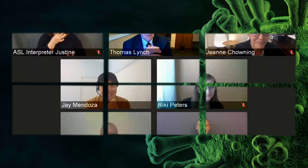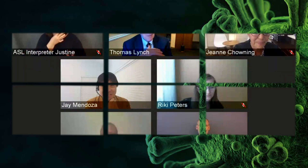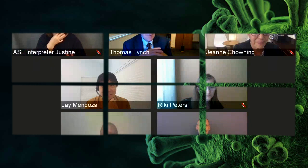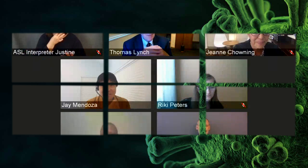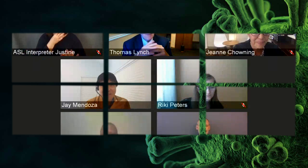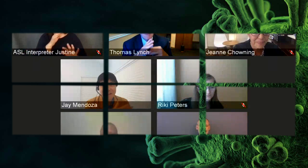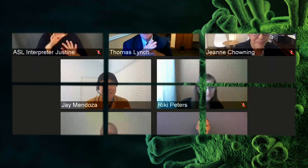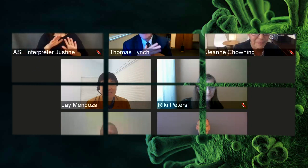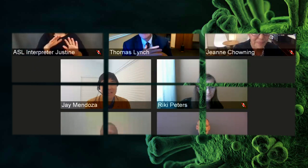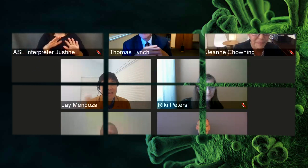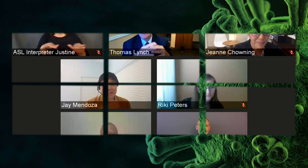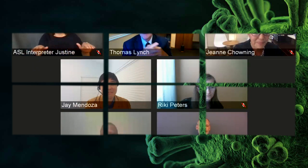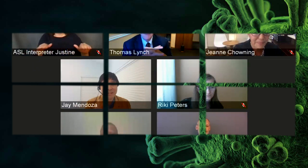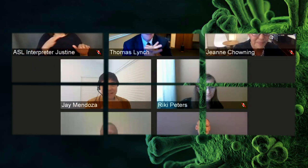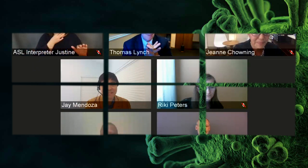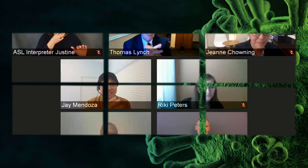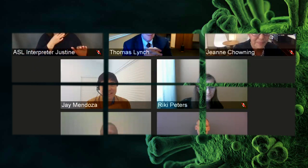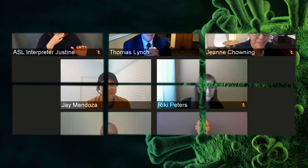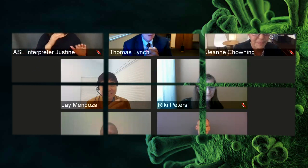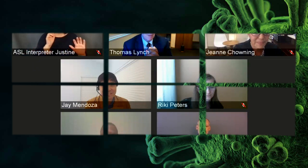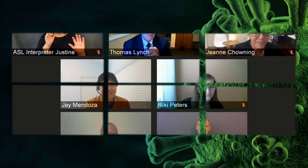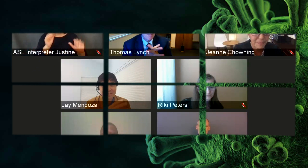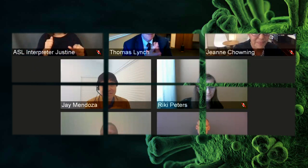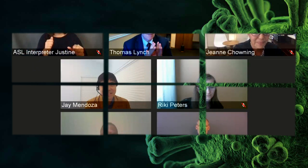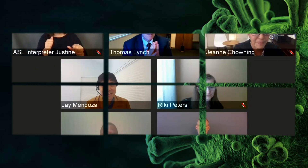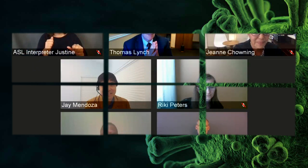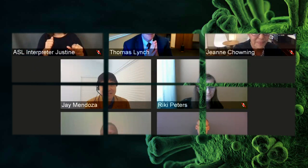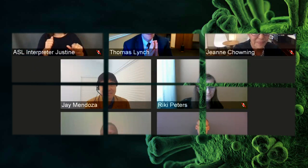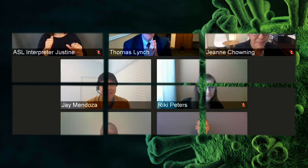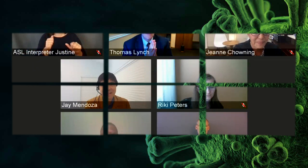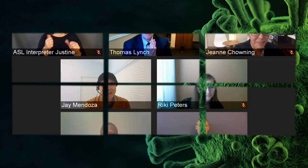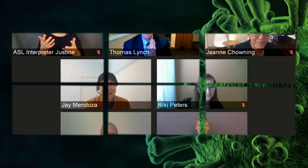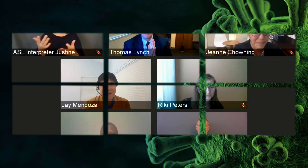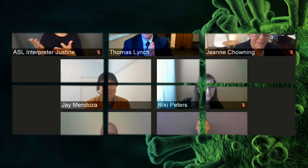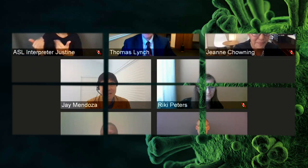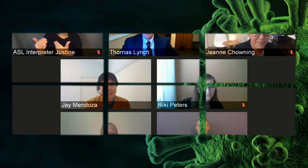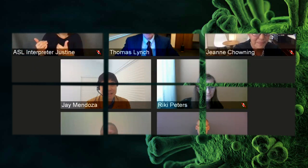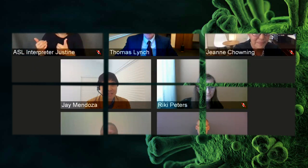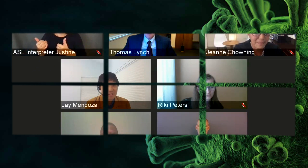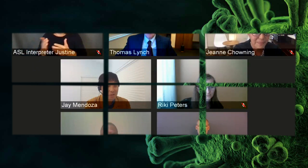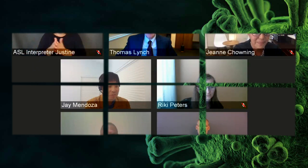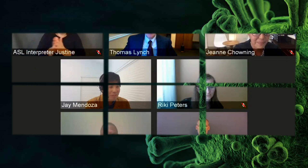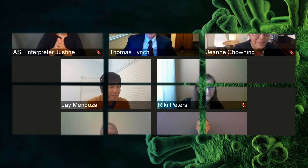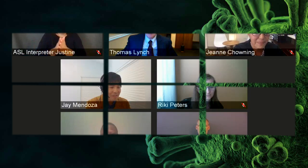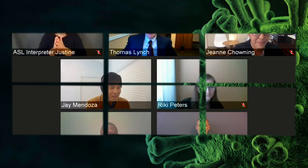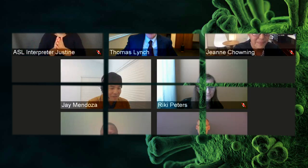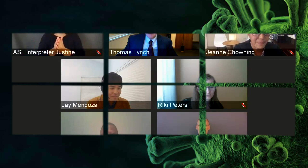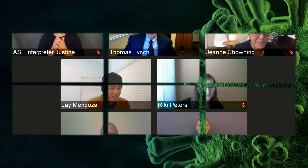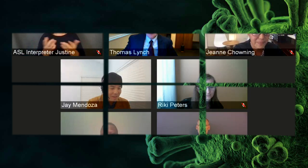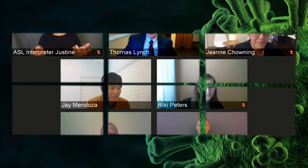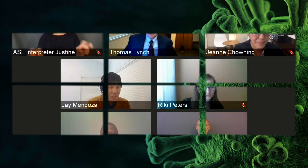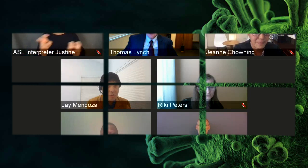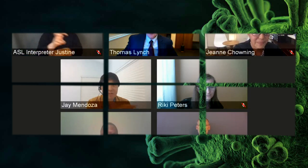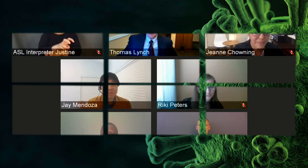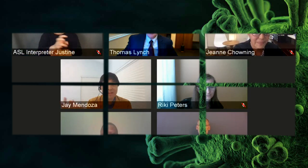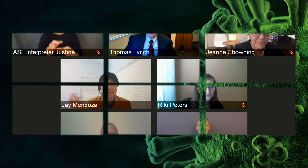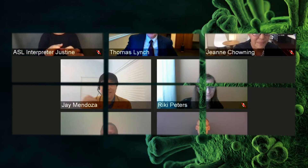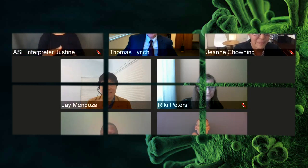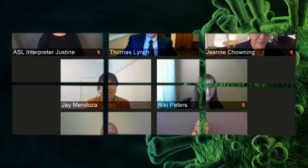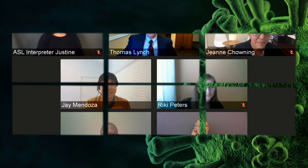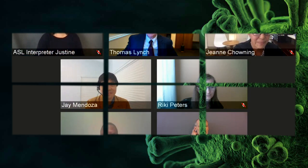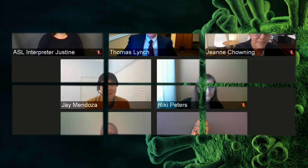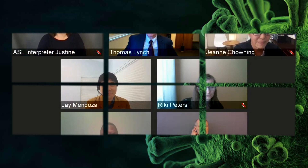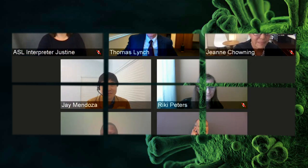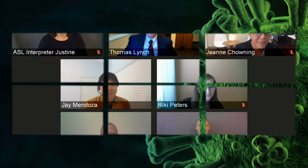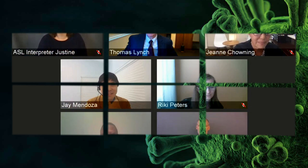say. And so it's a matter of can we harness that energy enthusiasm and, you know, really show them that